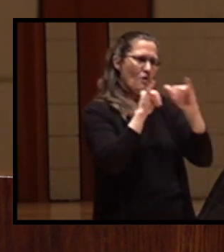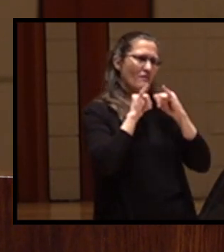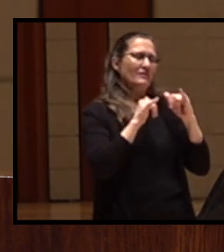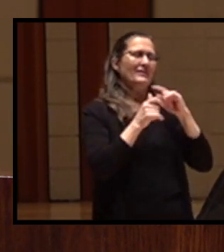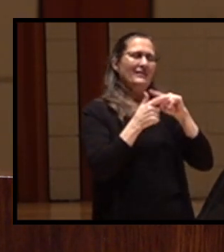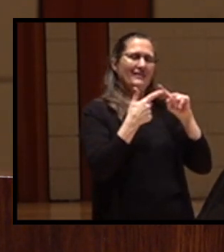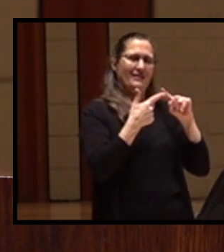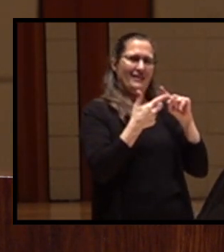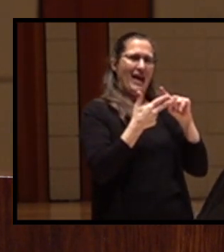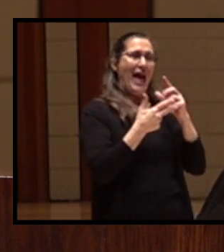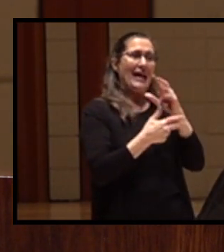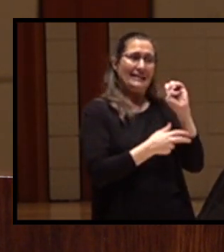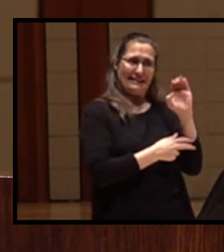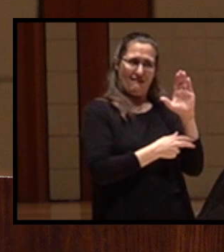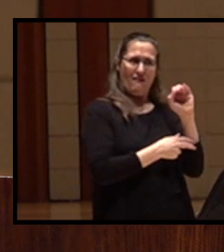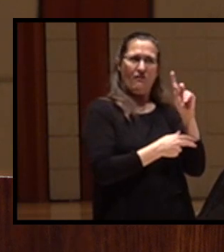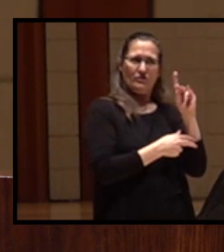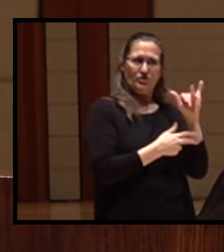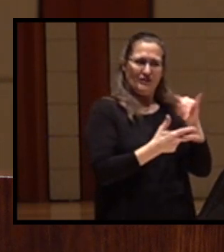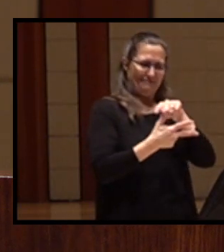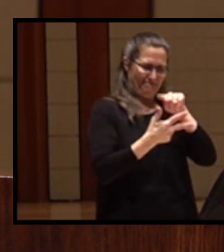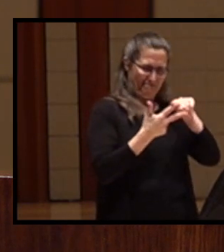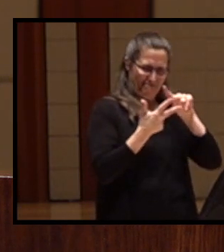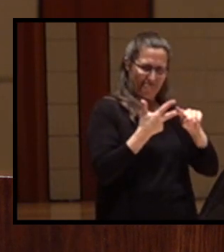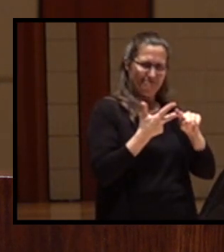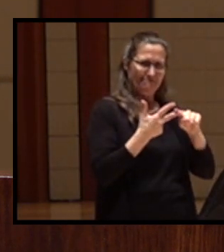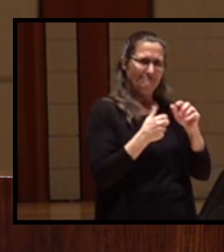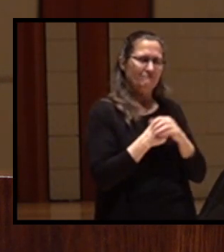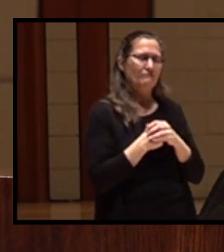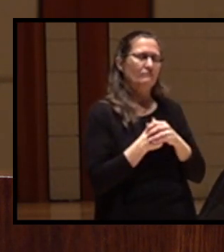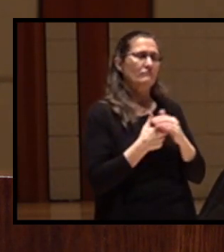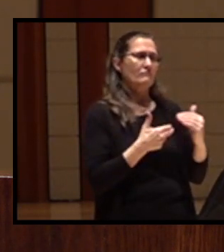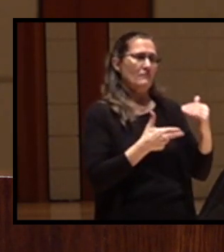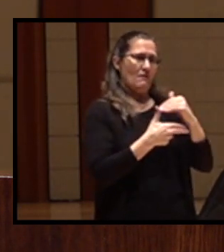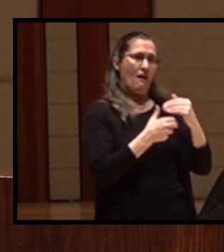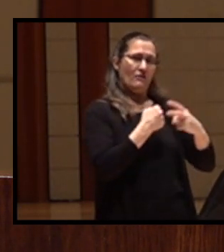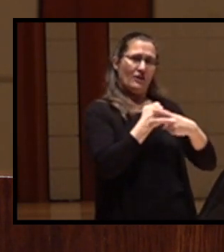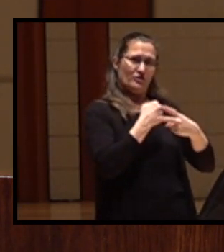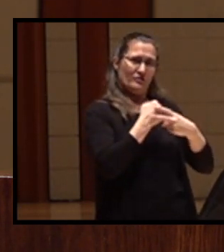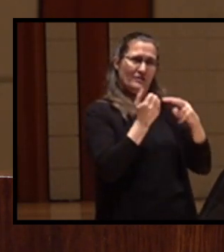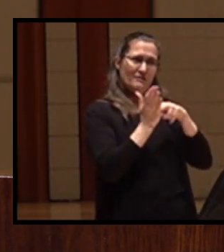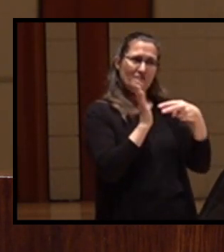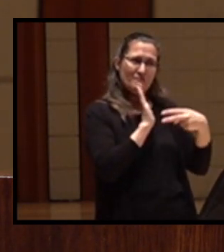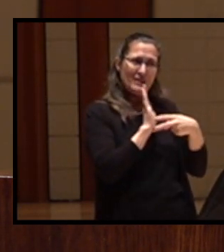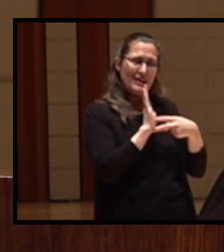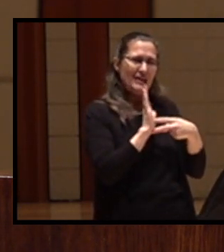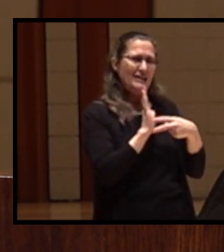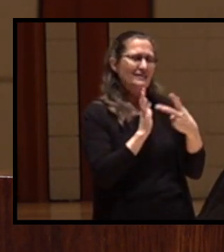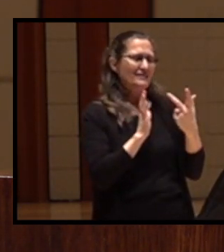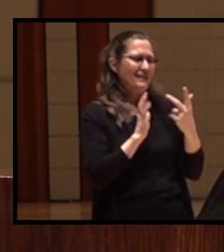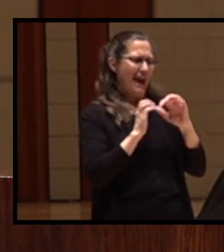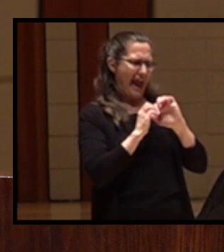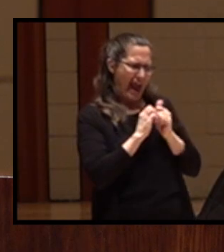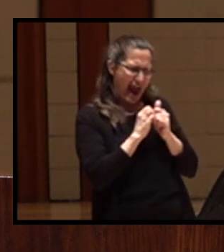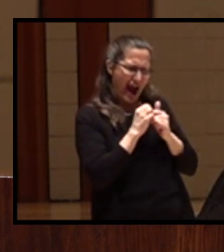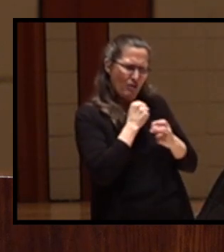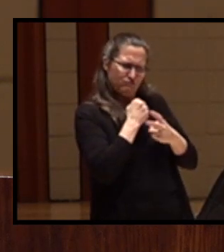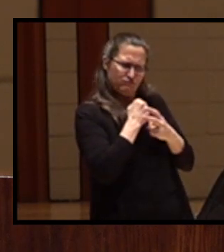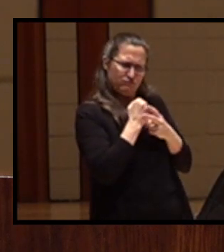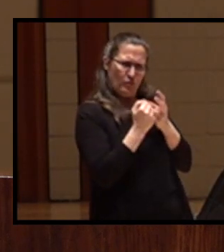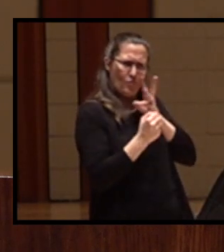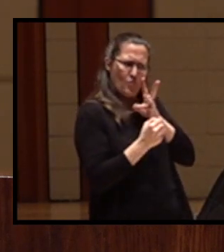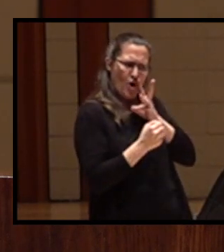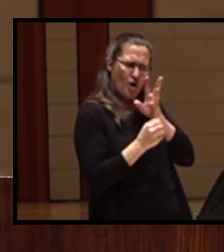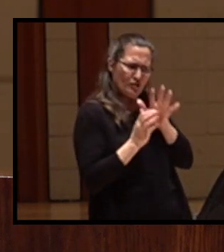ecology. Moving to conservation, we should consider how water can best be conserved in the